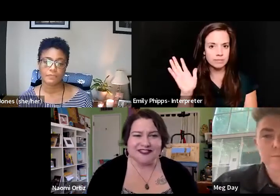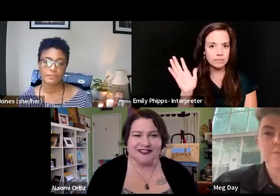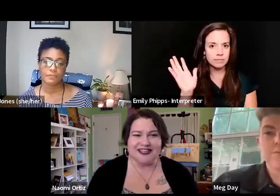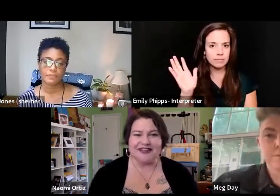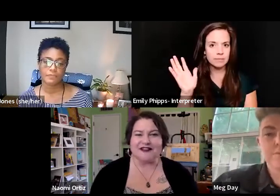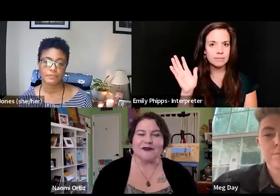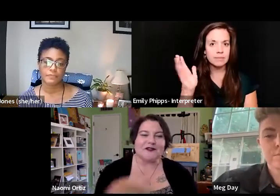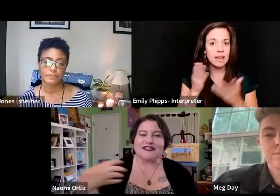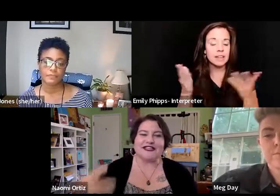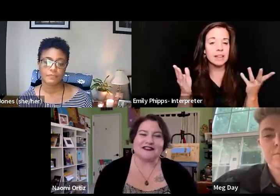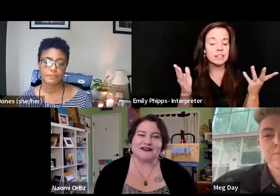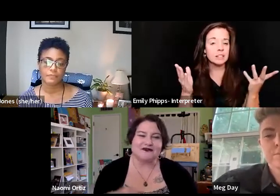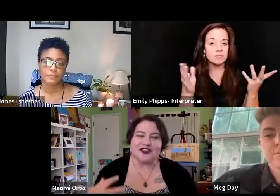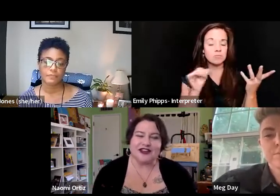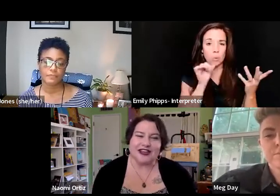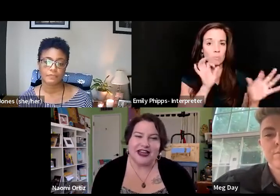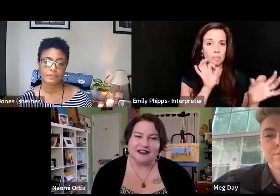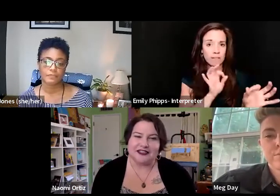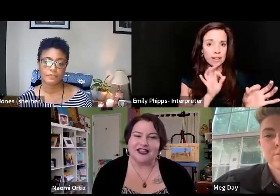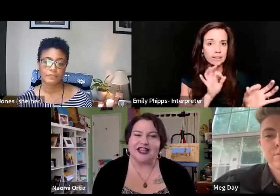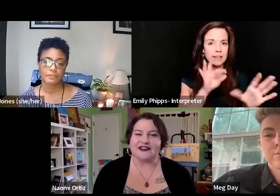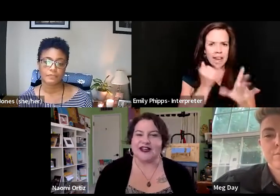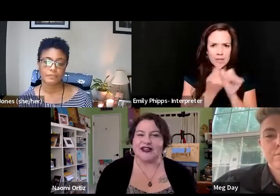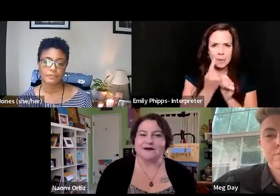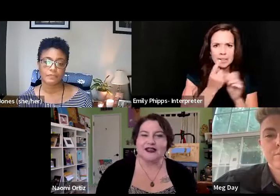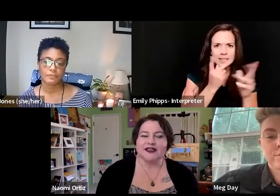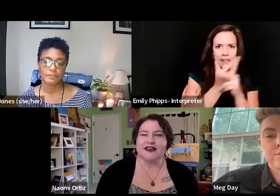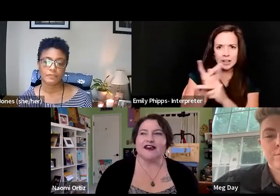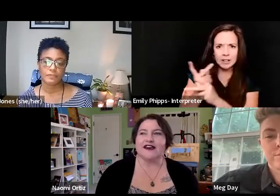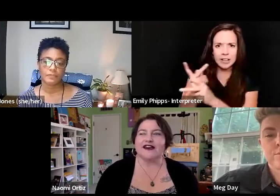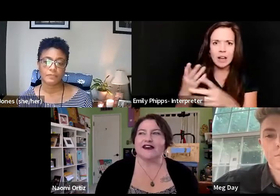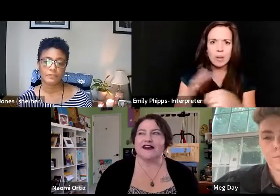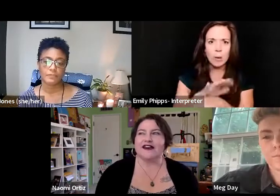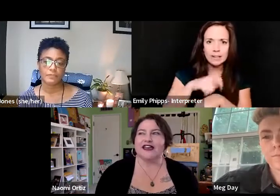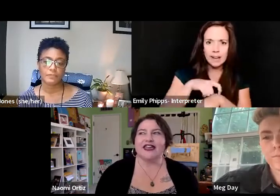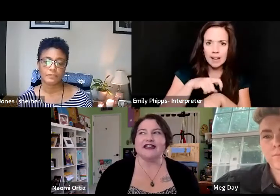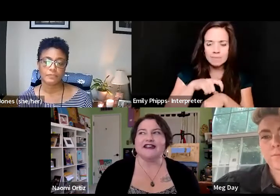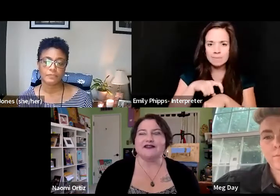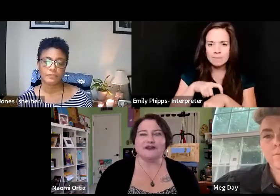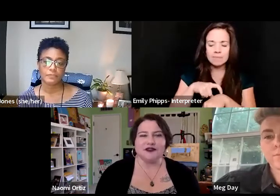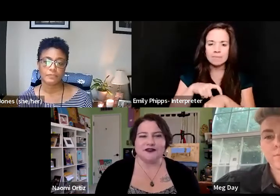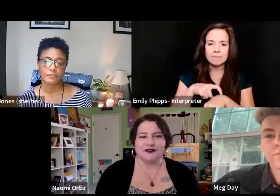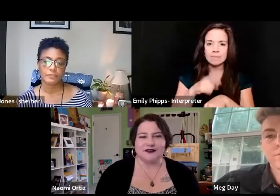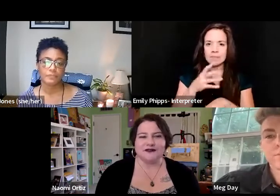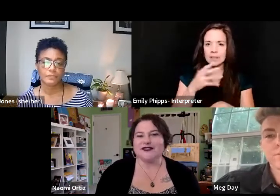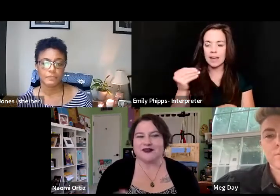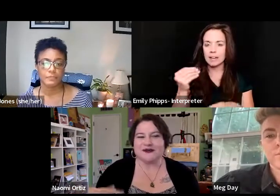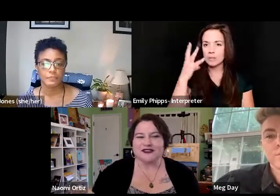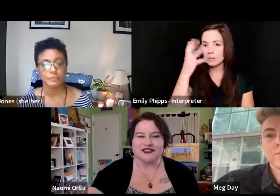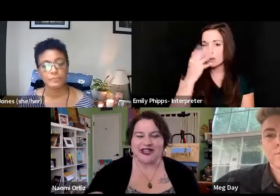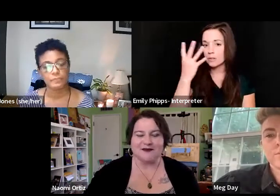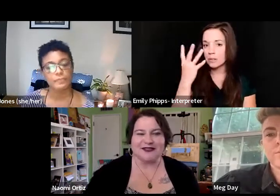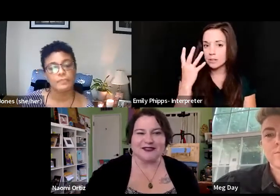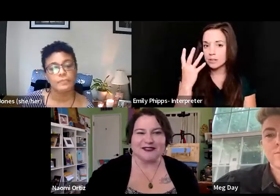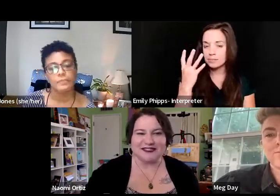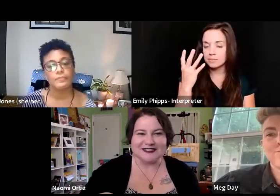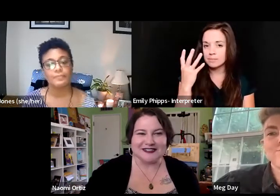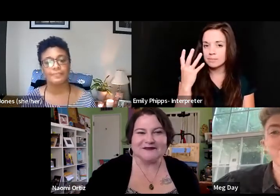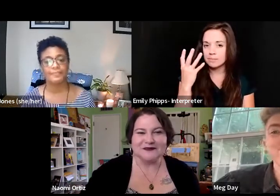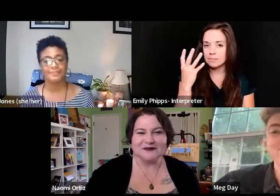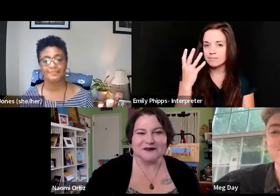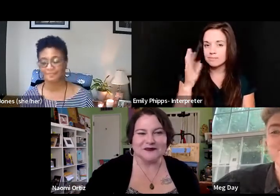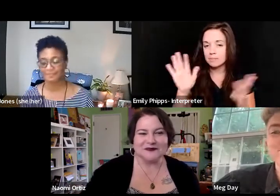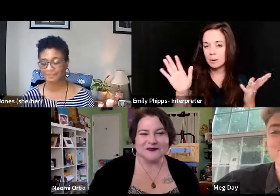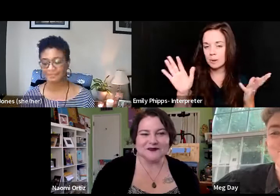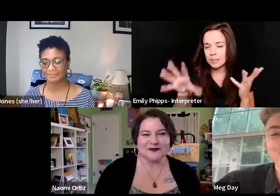perfect and everybody was like figuring it out the entire time. Uh, and it was beautiful. So just add my two cents.